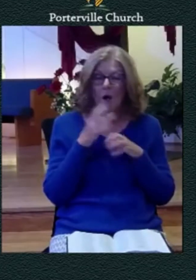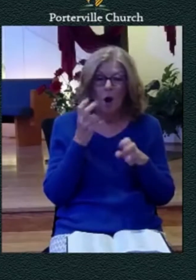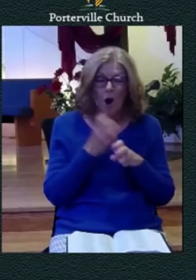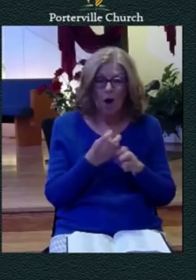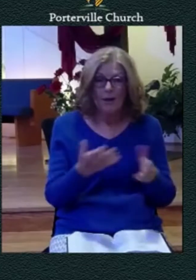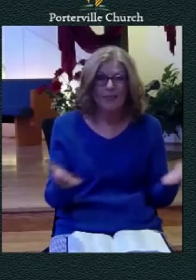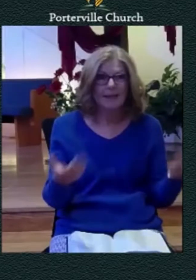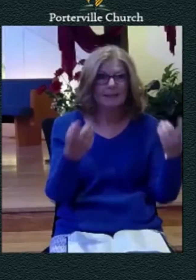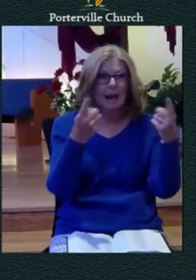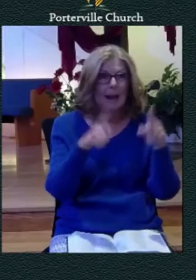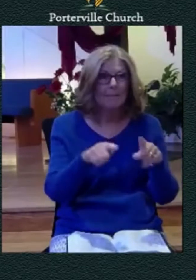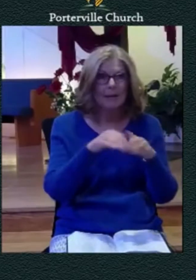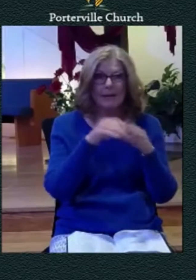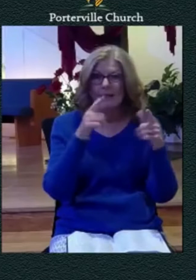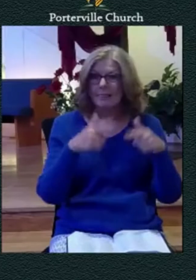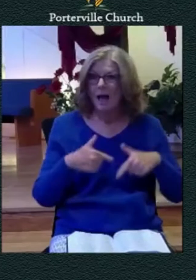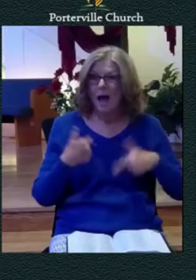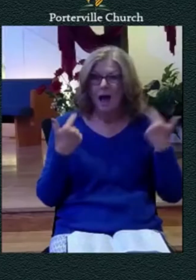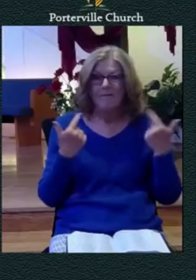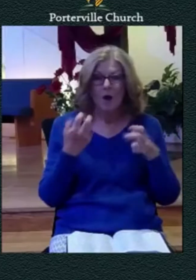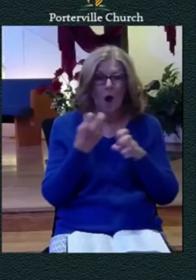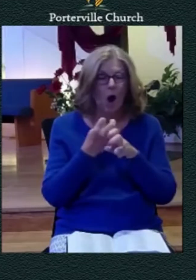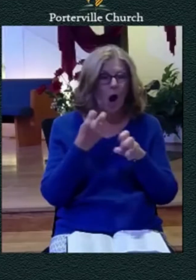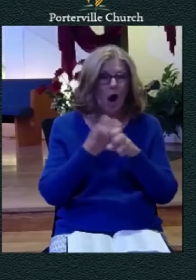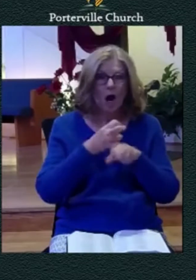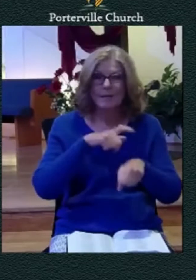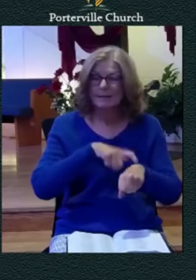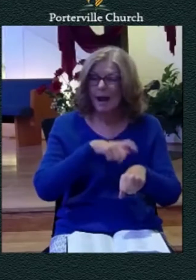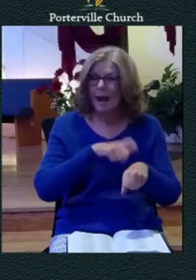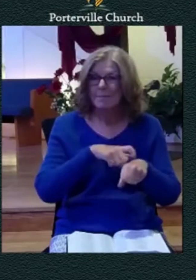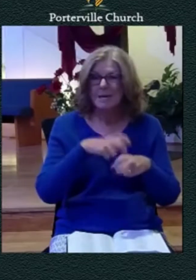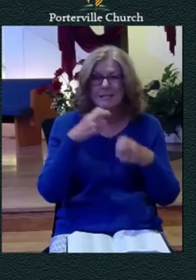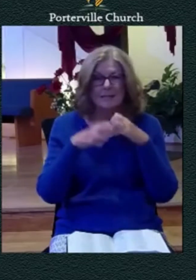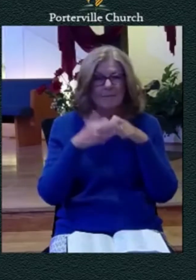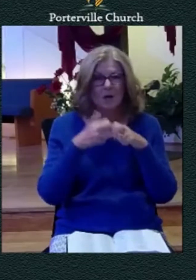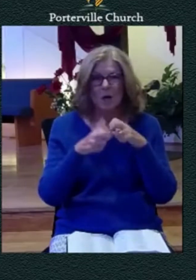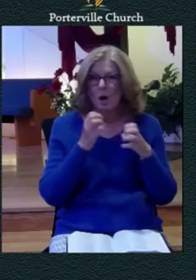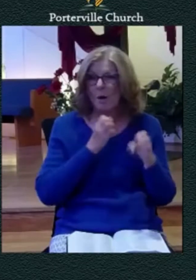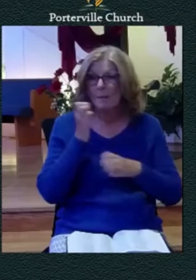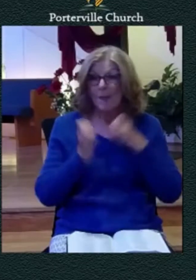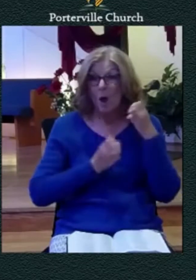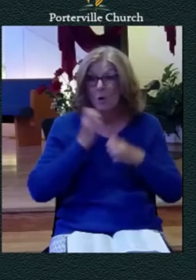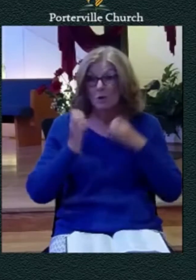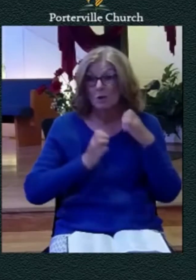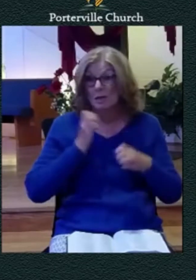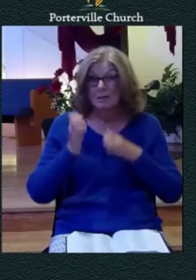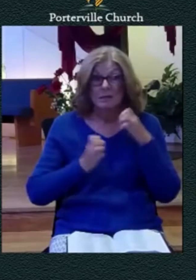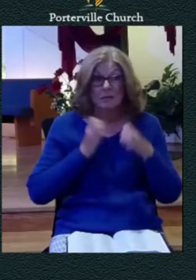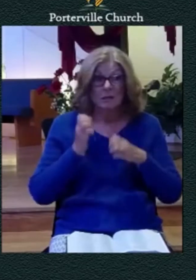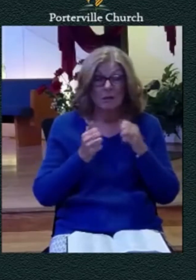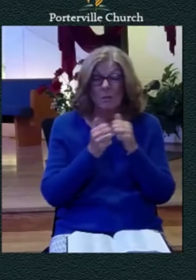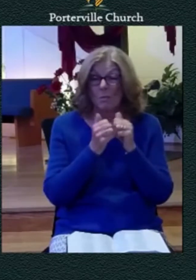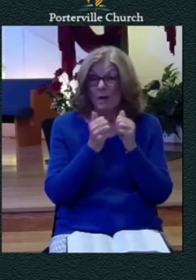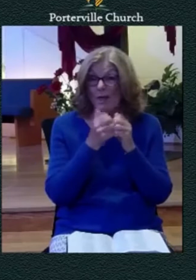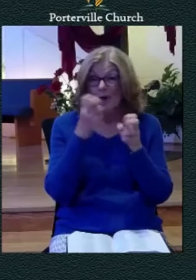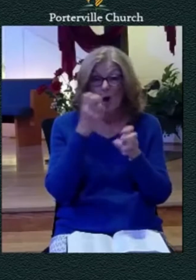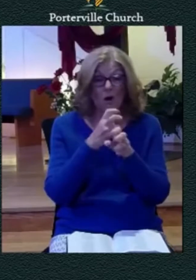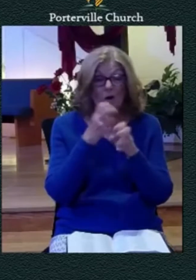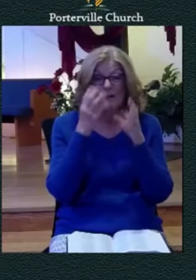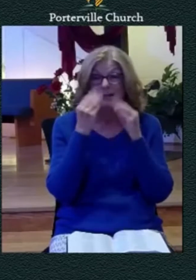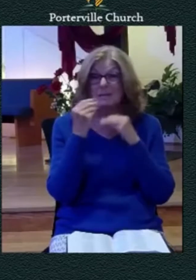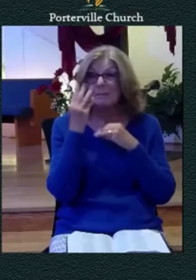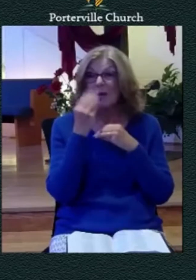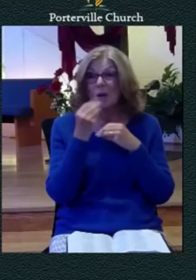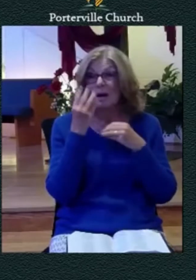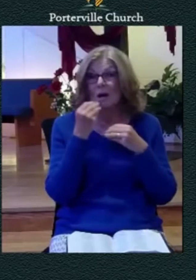upon him and and the difficult emotions that come with with difficult experiences and in the midst of all that what